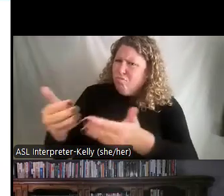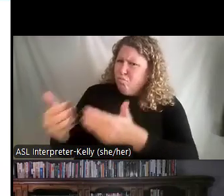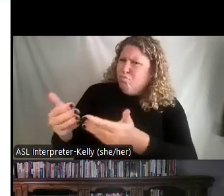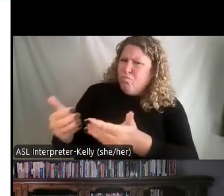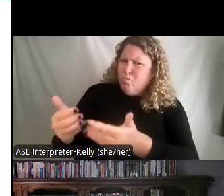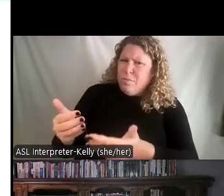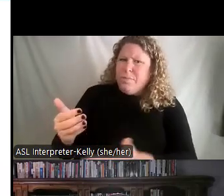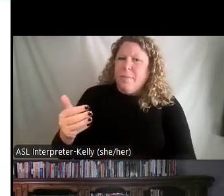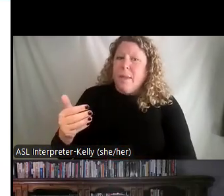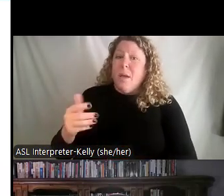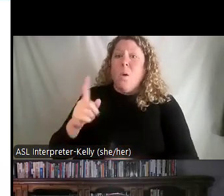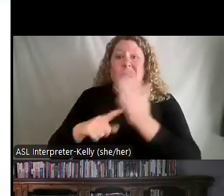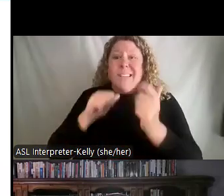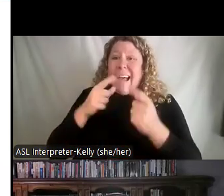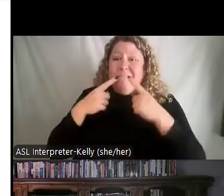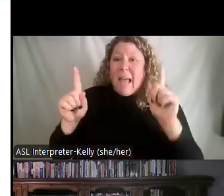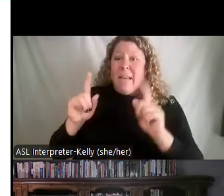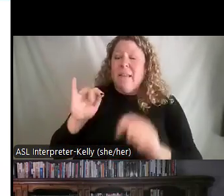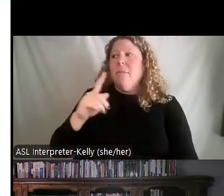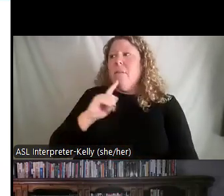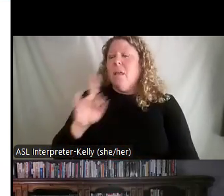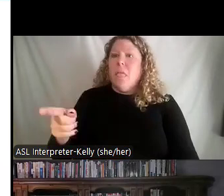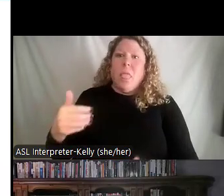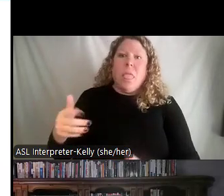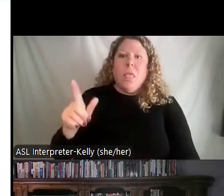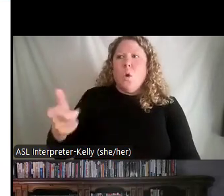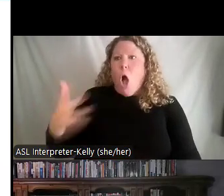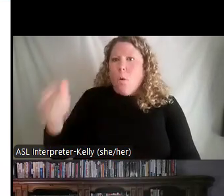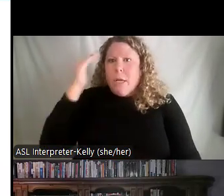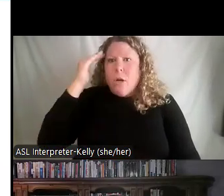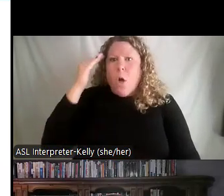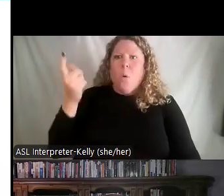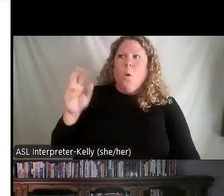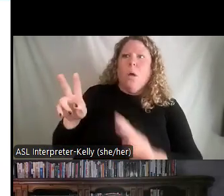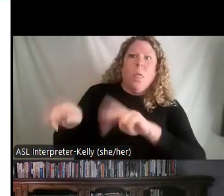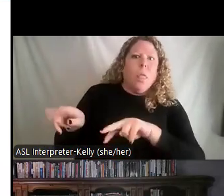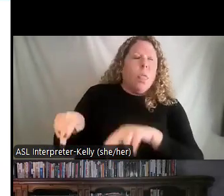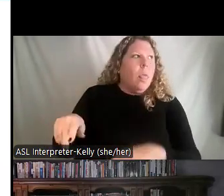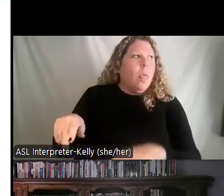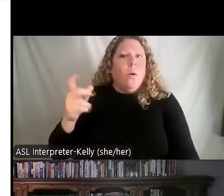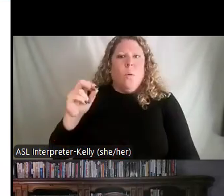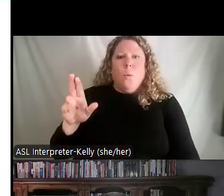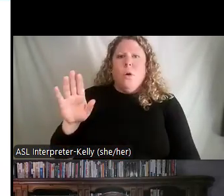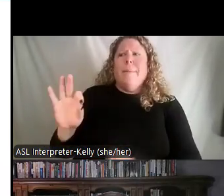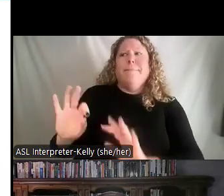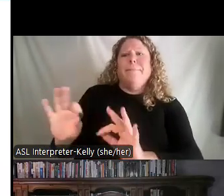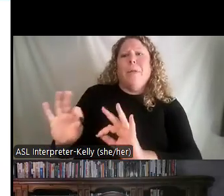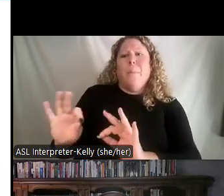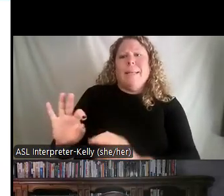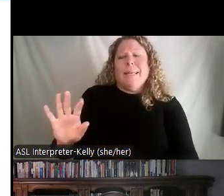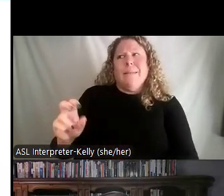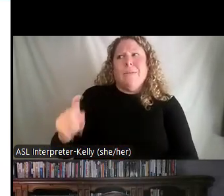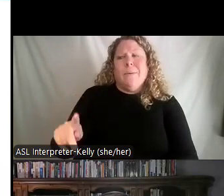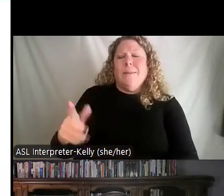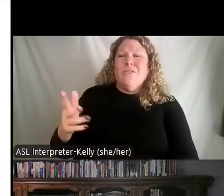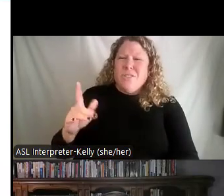But not effective is going to be patronizing them, placating them. Being condescending or pacifying. You want to show up and meet them where